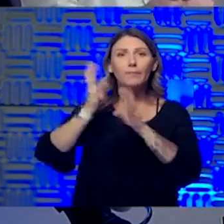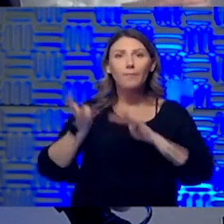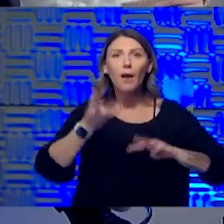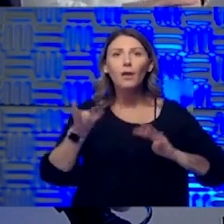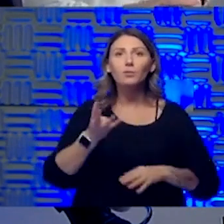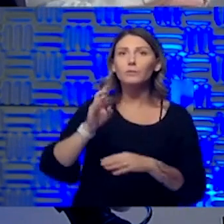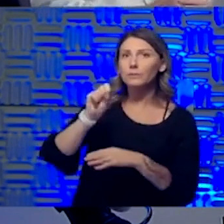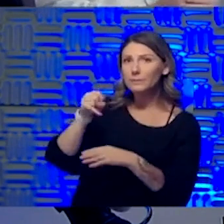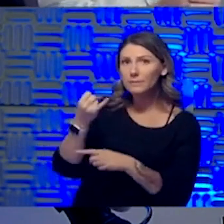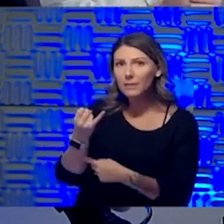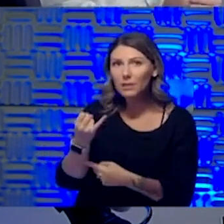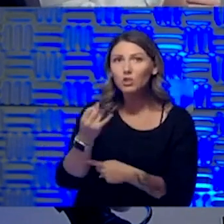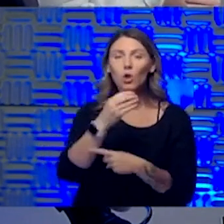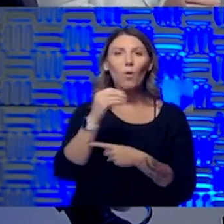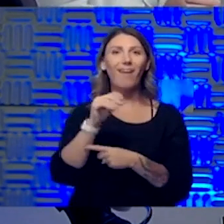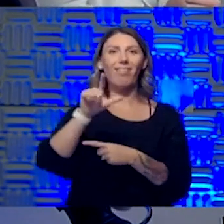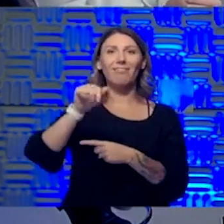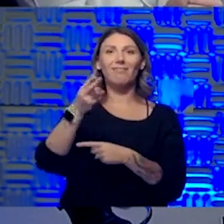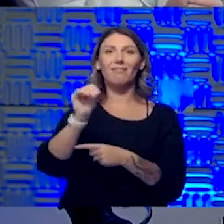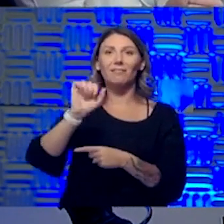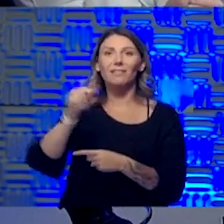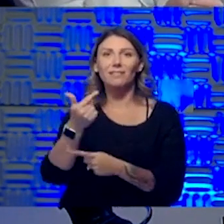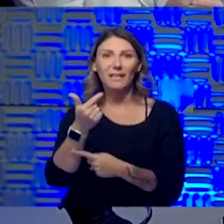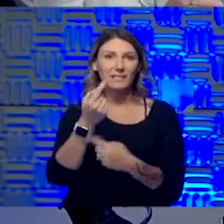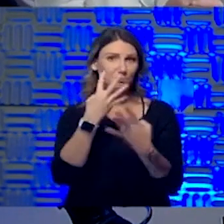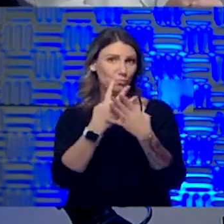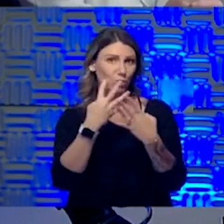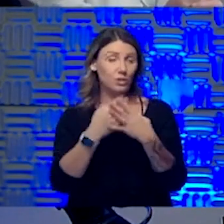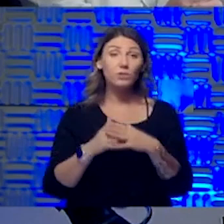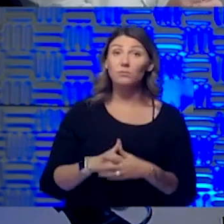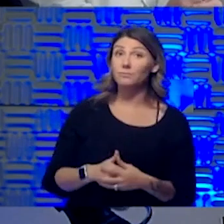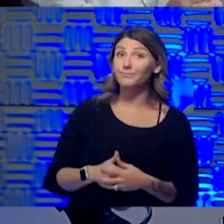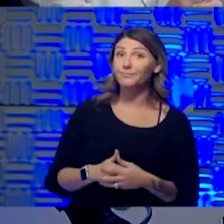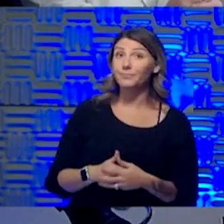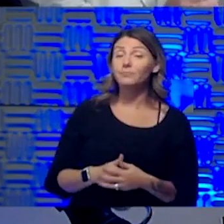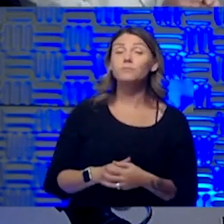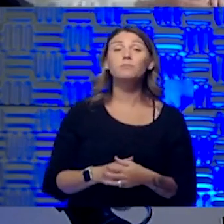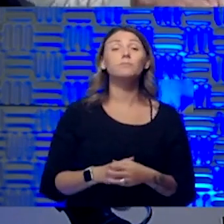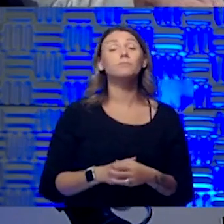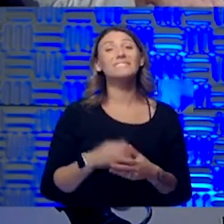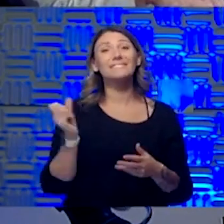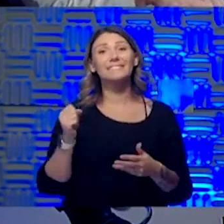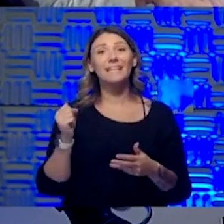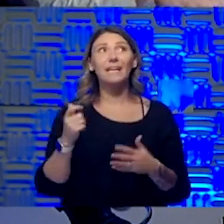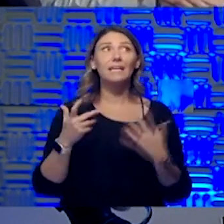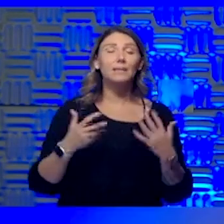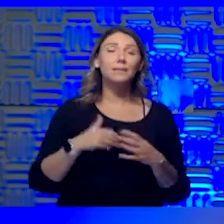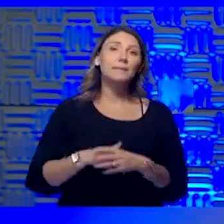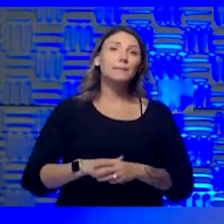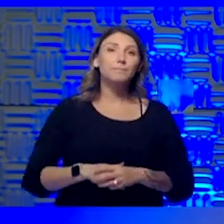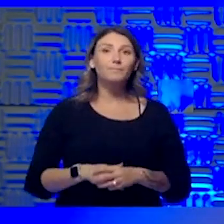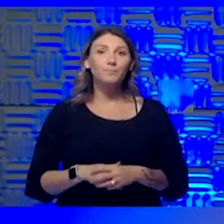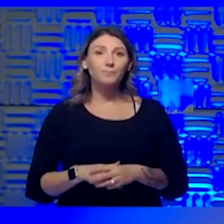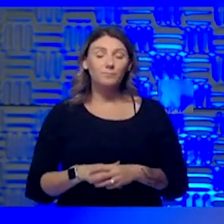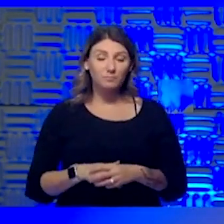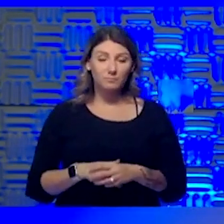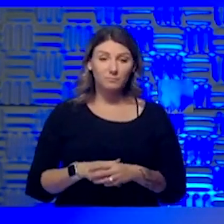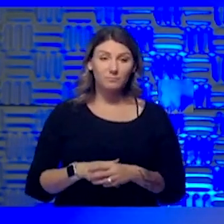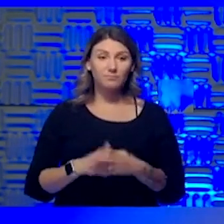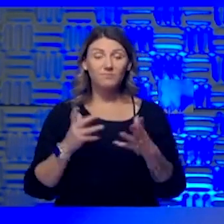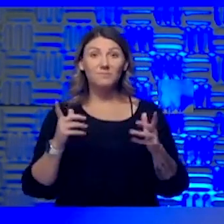Yeah, you bet. Dana, you and I could take a crack at this one, I think. Yeah, I mean, I think the major